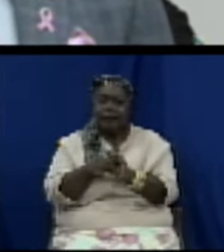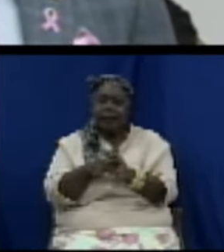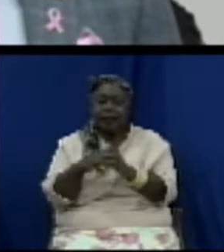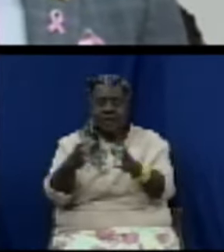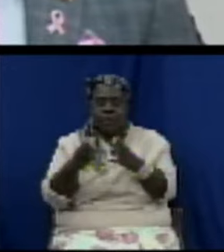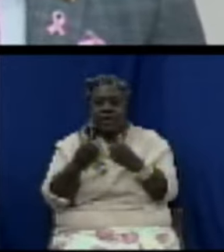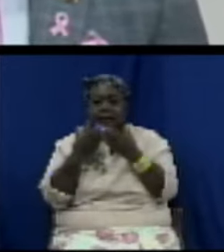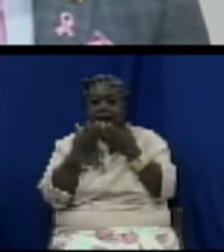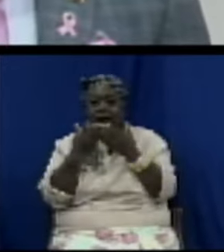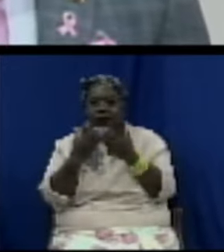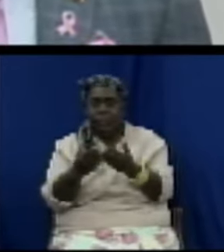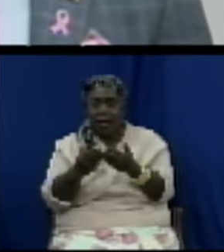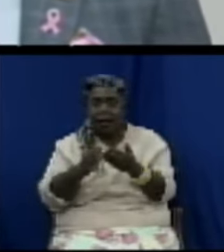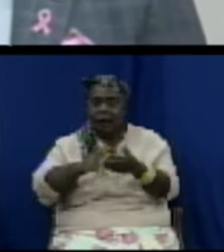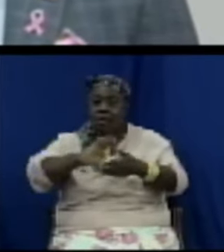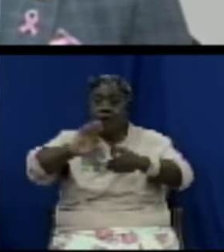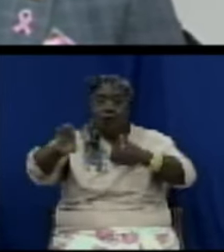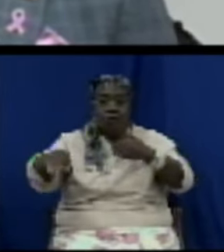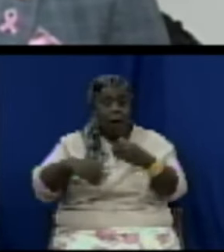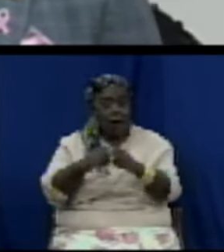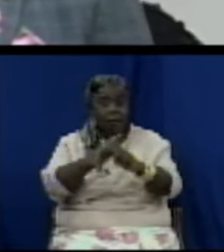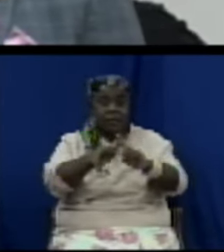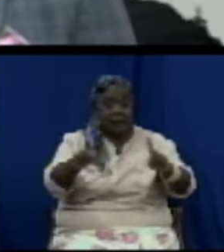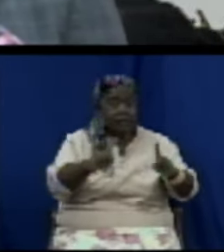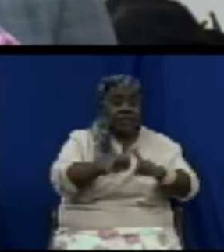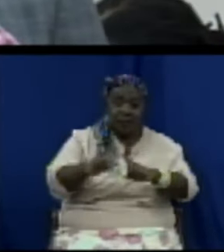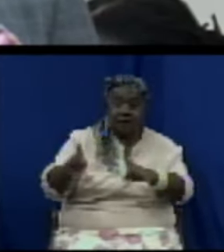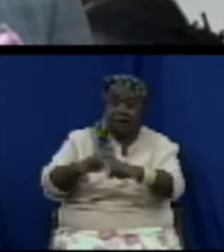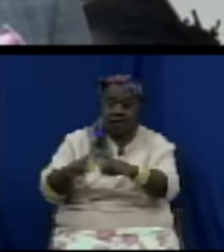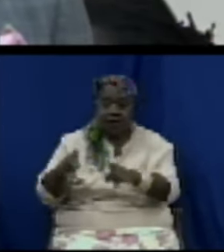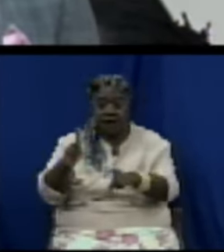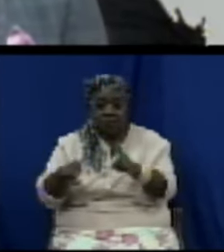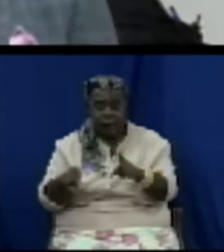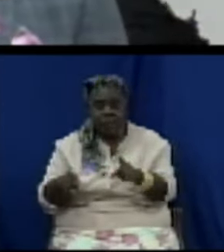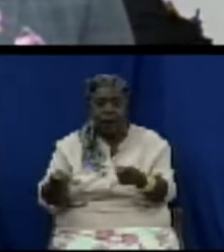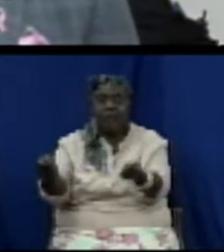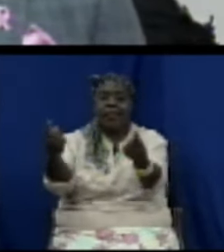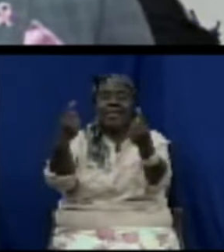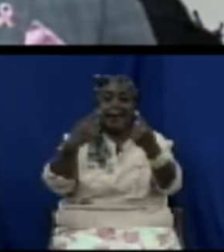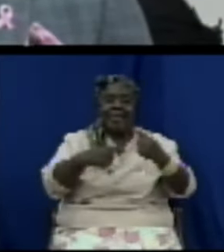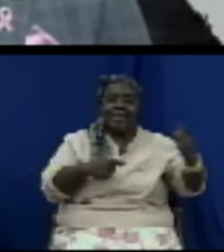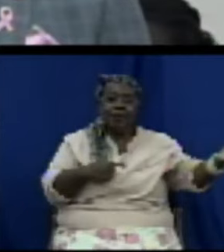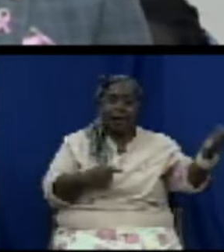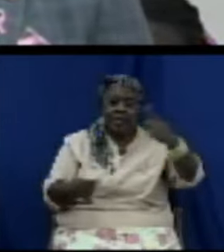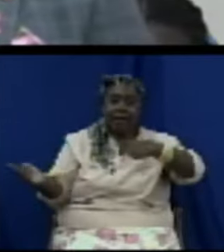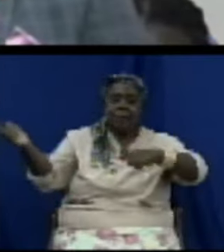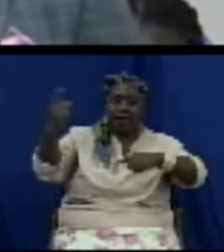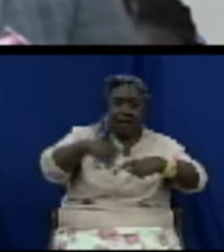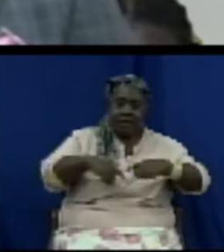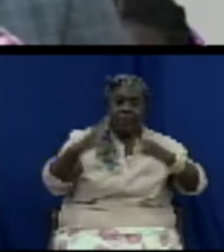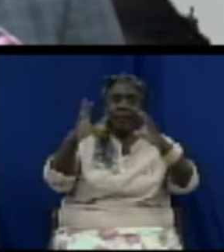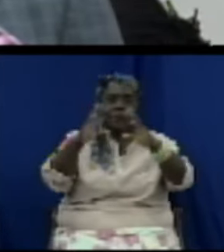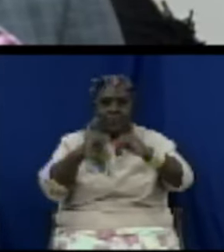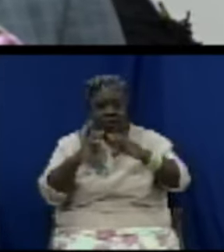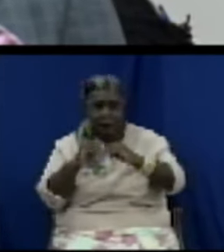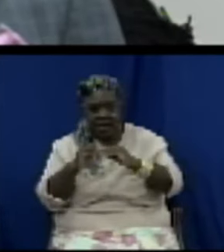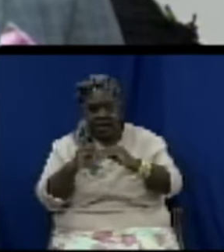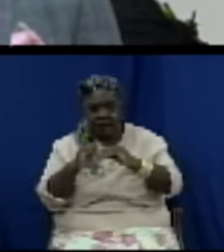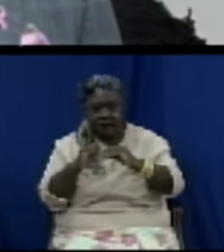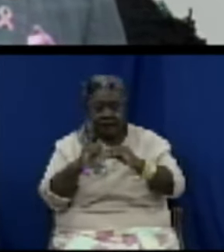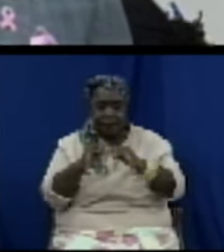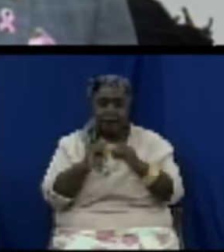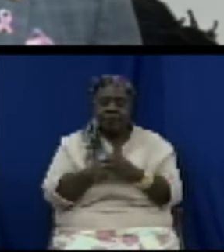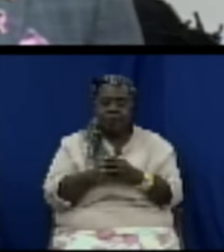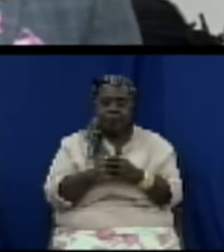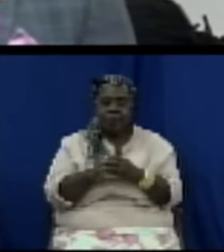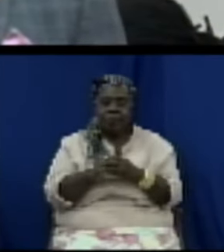Martin as a pediatrician who also was on the same page with Dr. Isbin Williams, who is a psychiatrist of how we can do it. I want to say that we